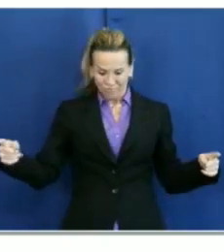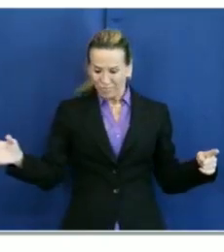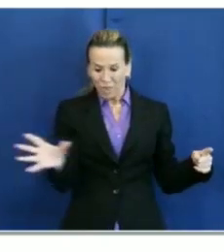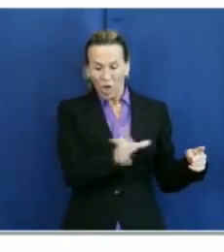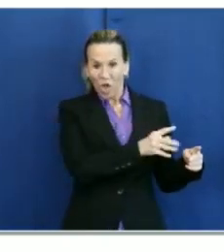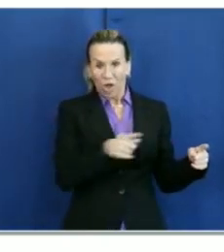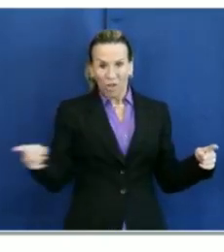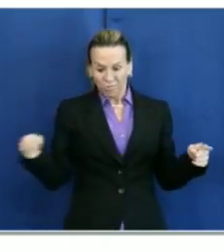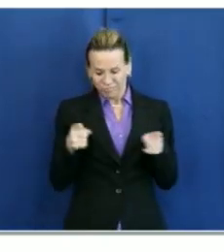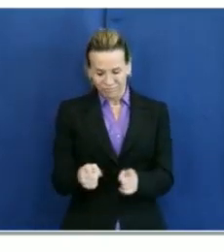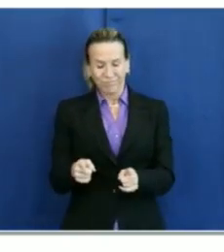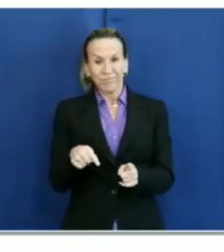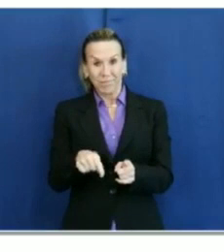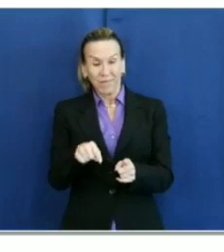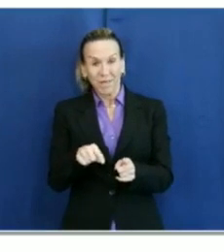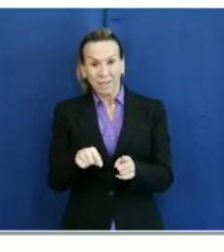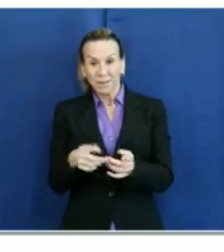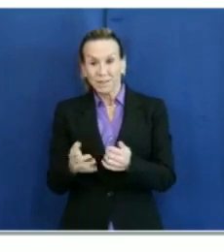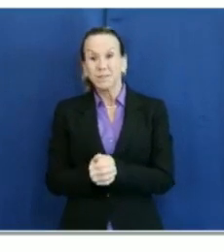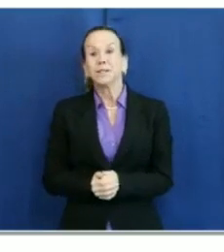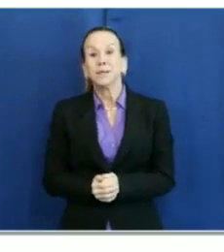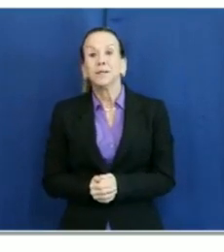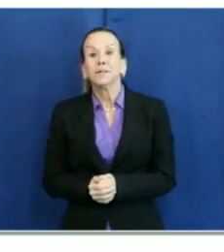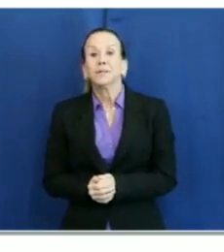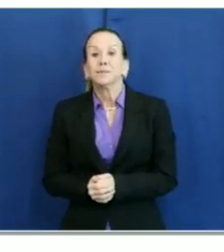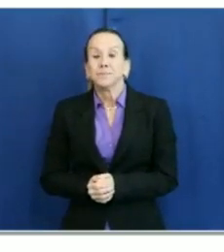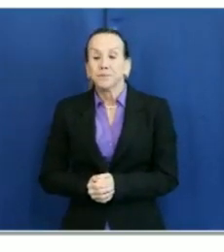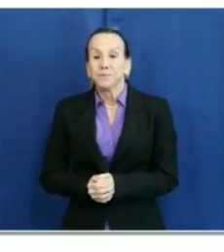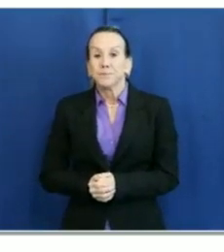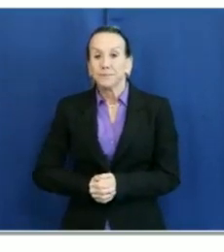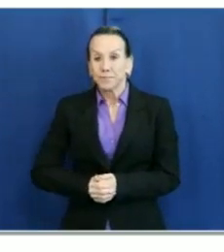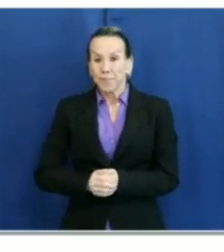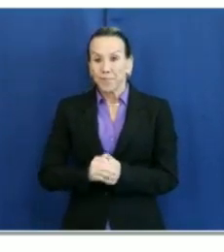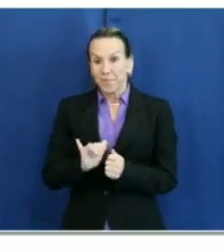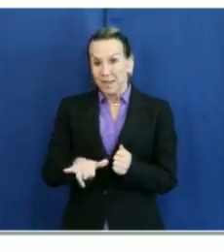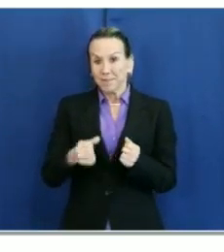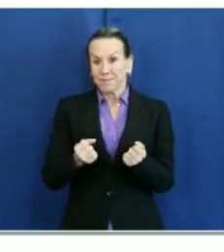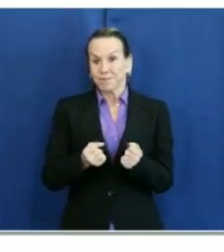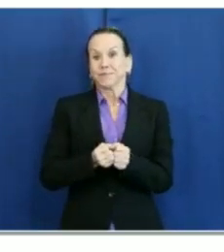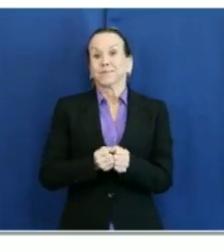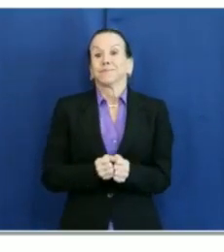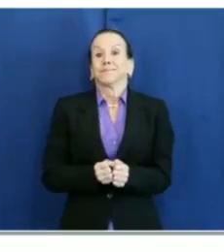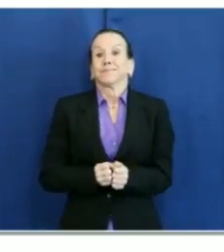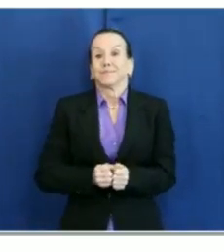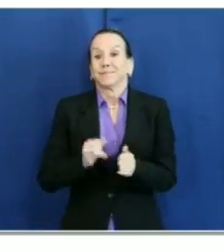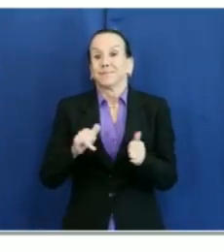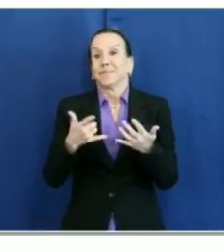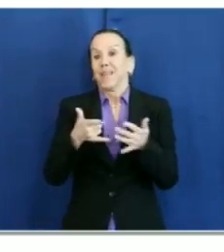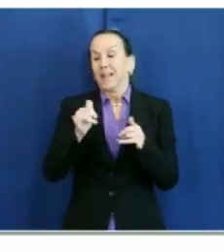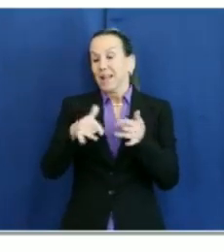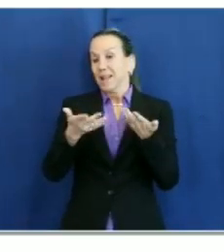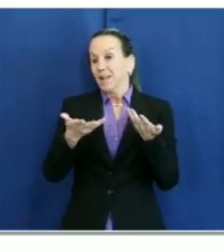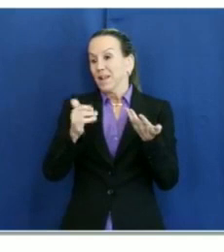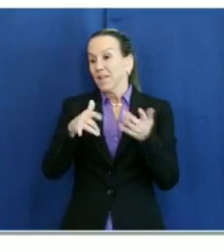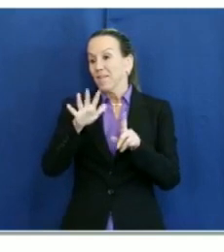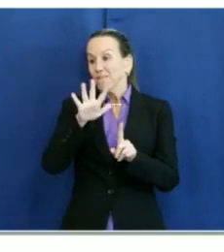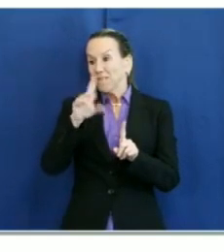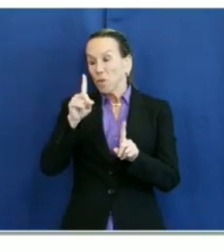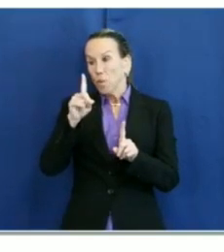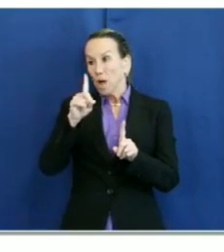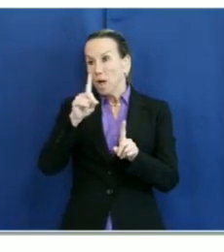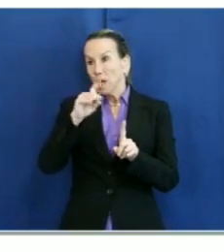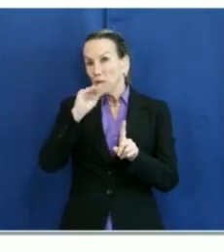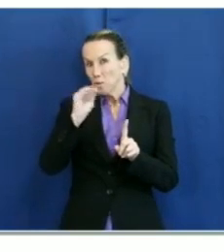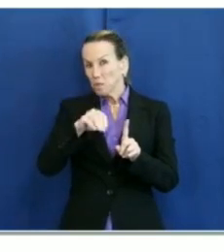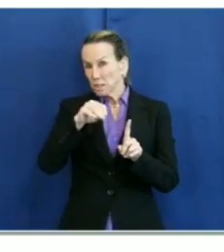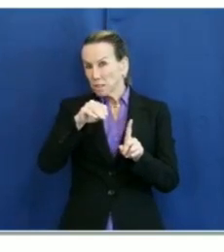and that is 20,805 cases. For gender, 51% of our